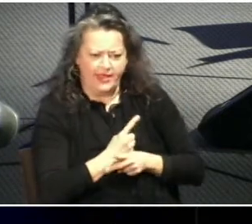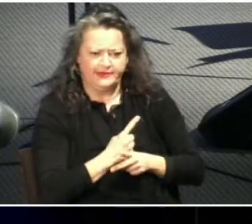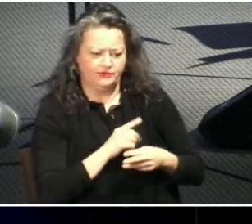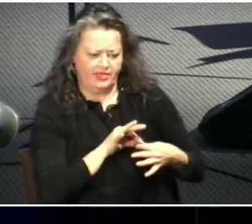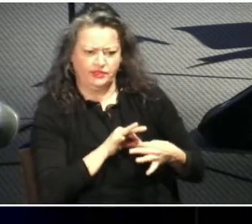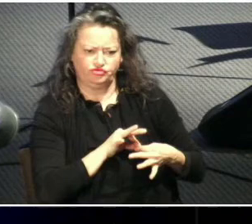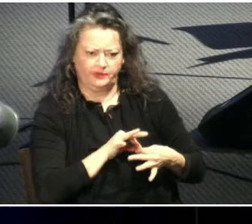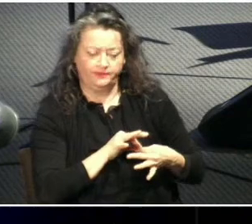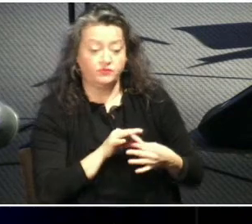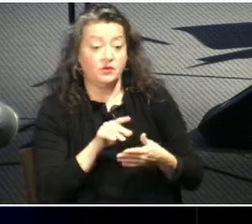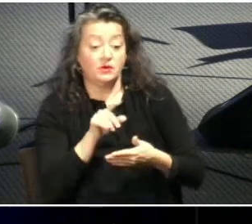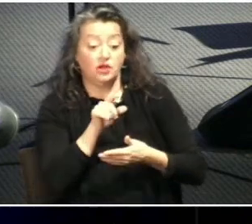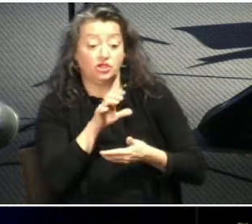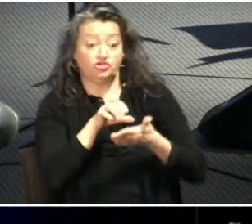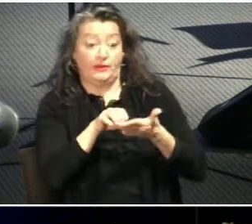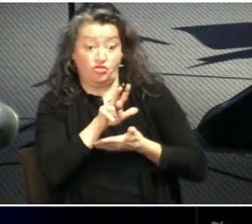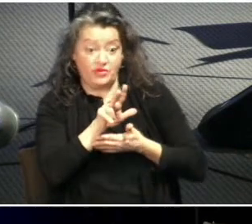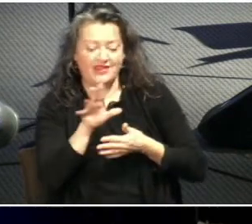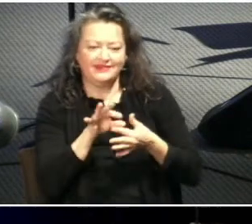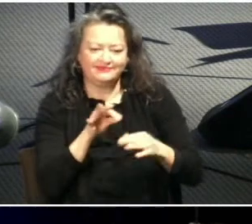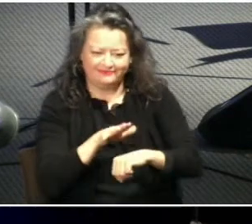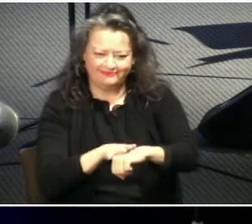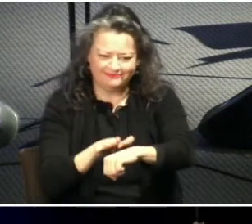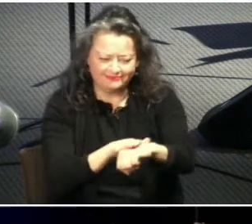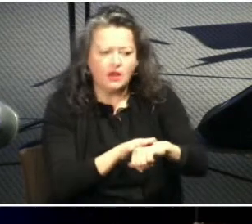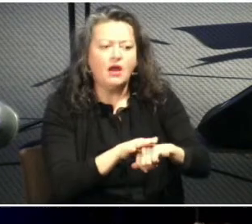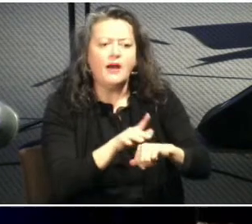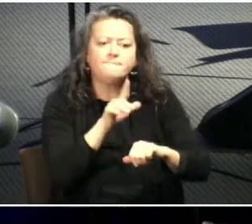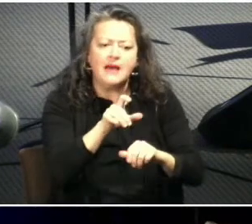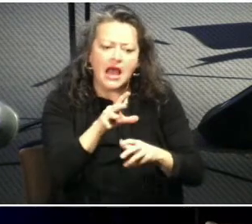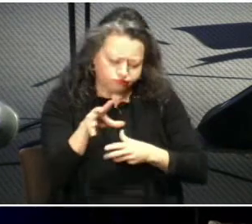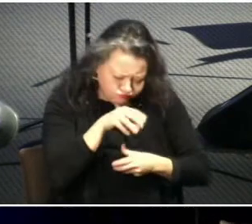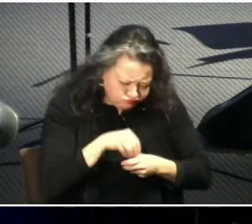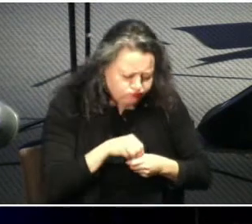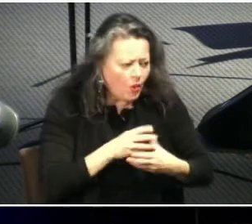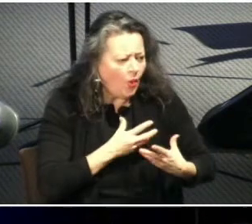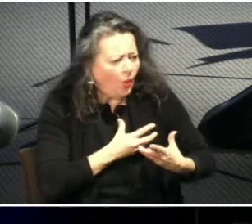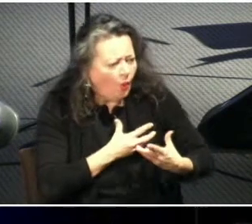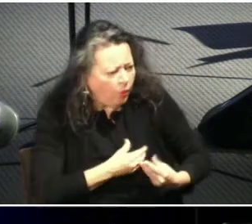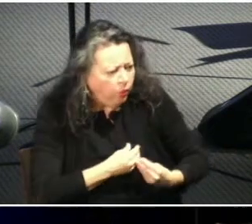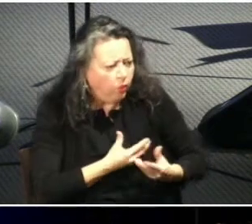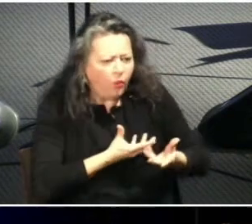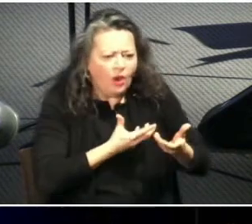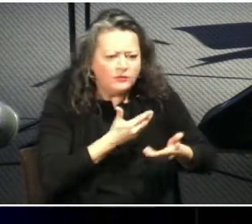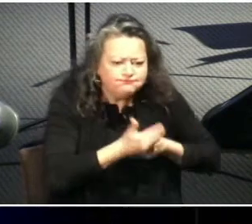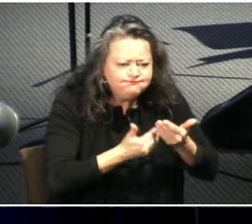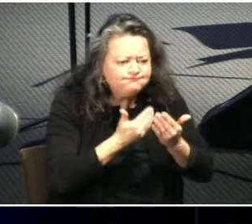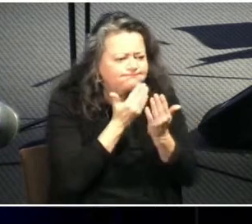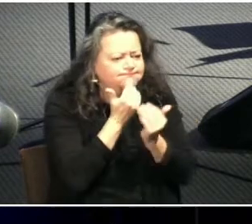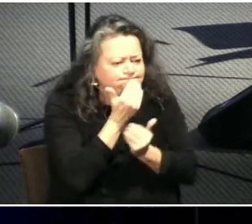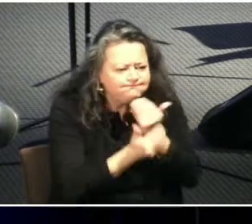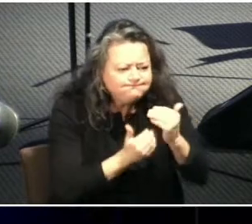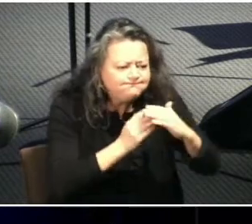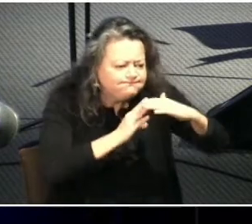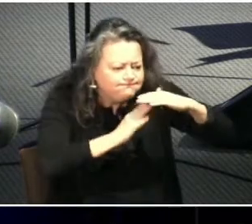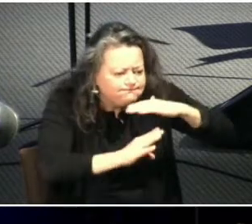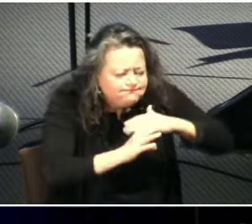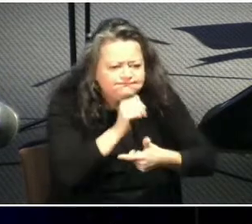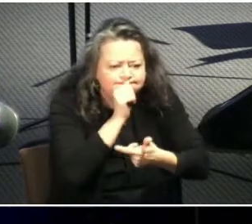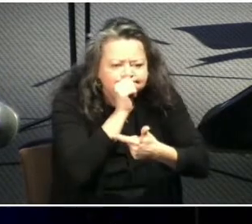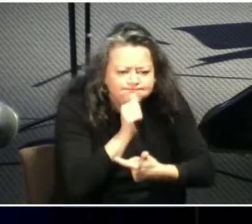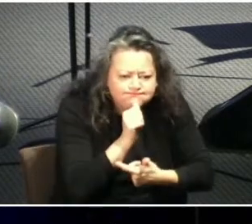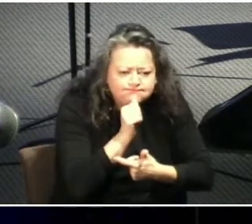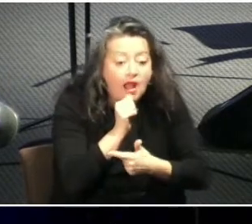he tells us clothe yourselves with compassion kindness humility gentleness patience and to put